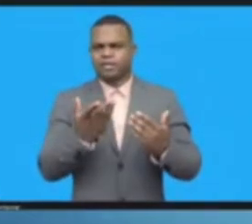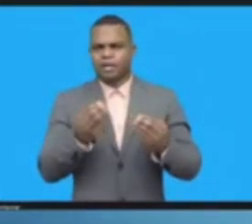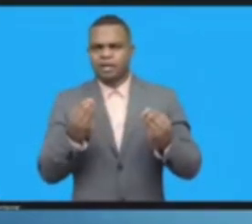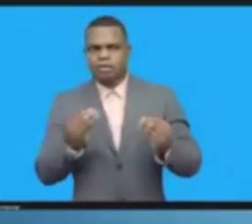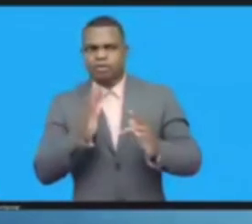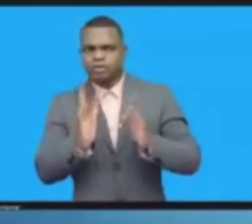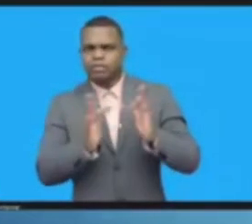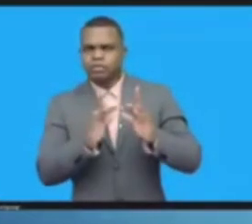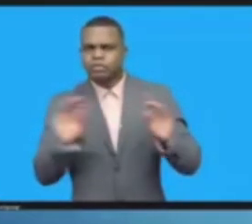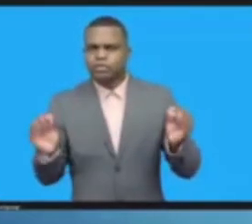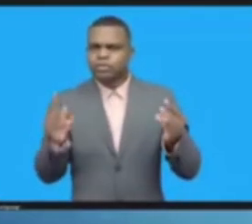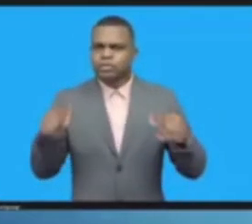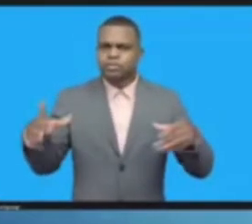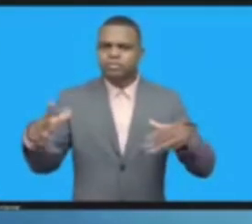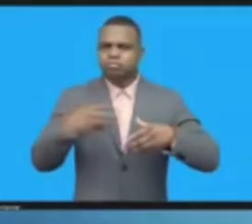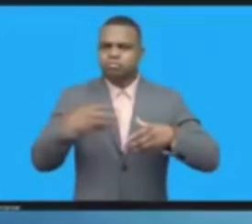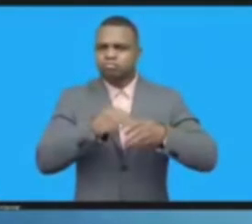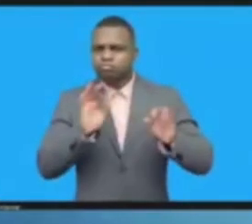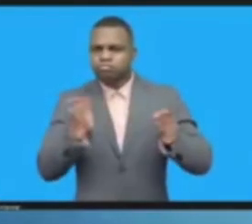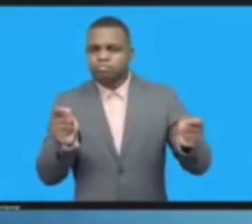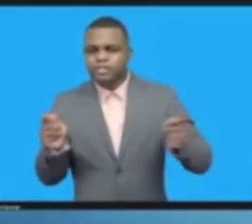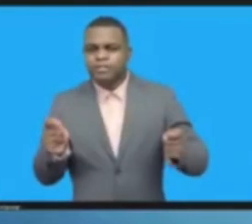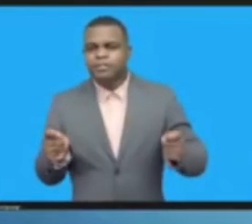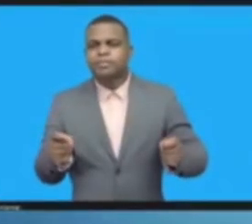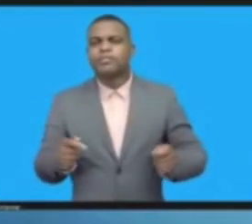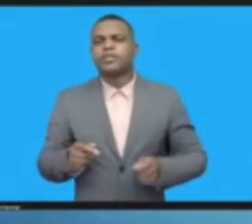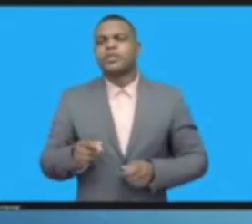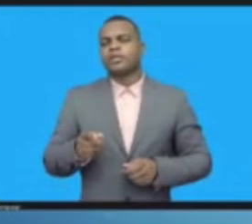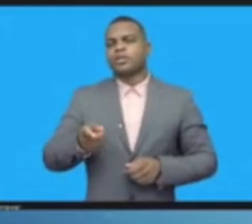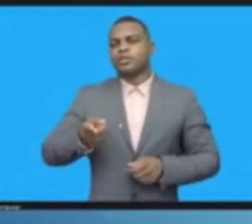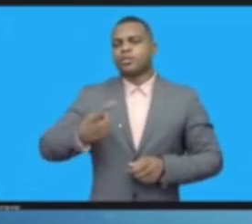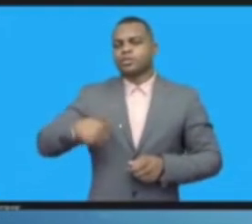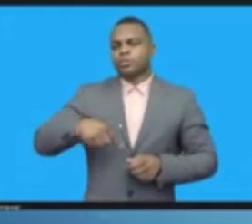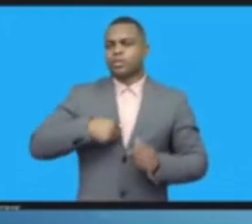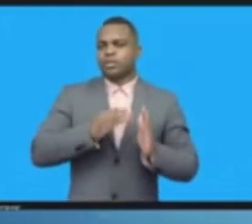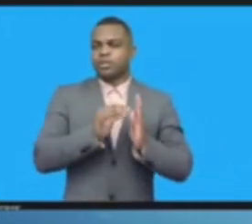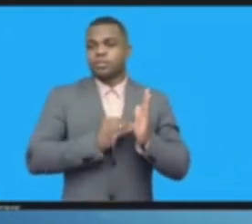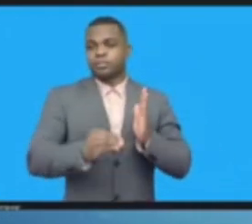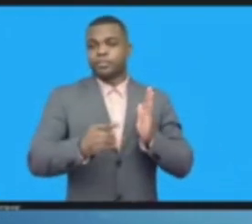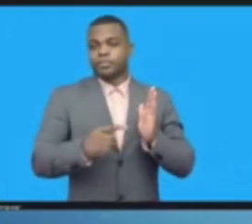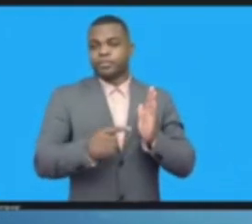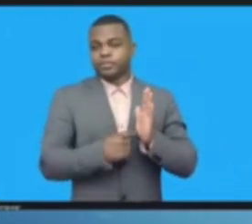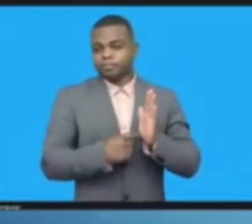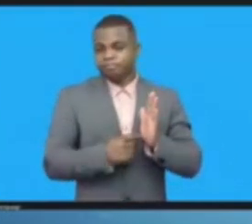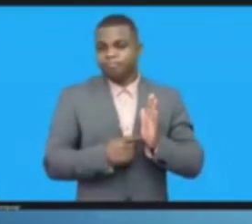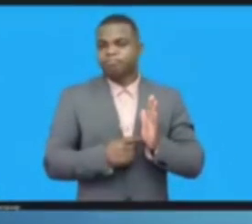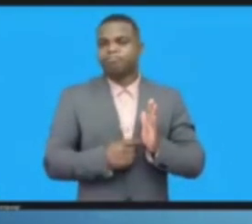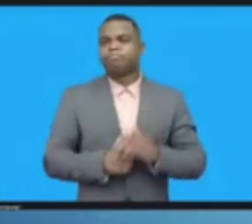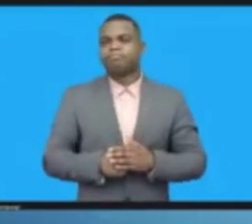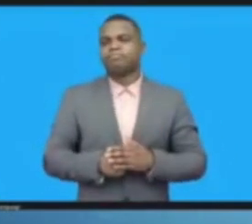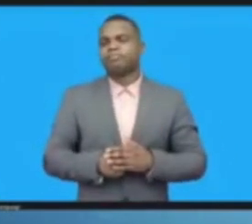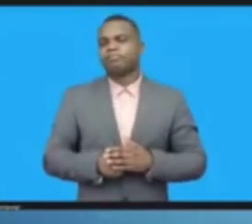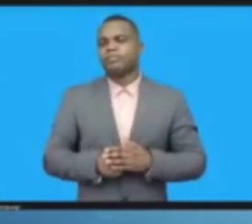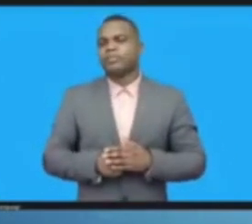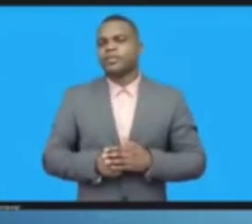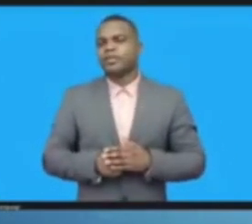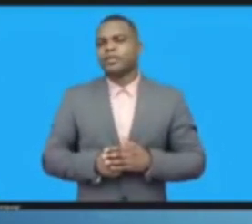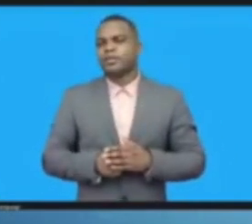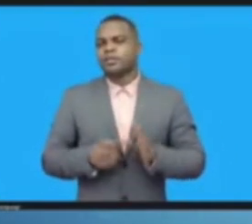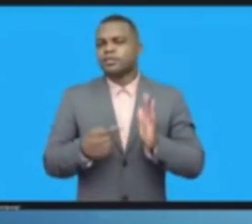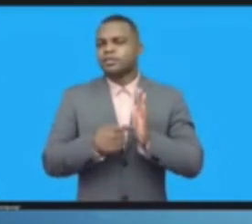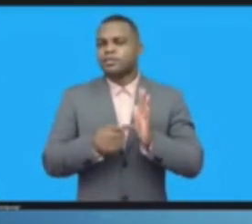this conference. The future of a secure, robust, and open internet is inherently a matter of youth